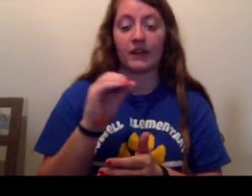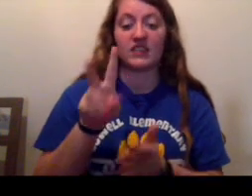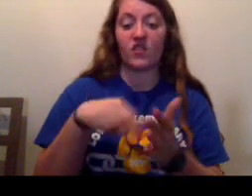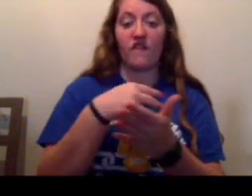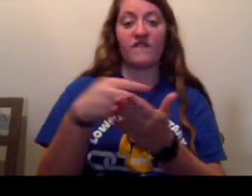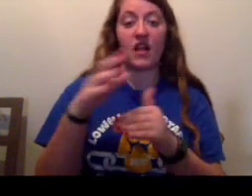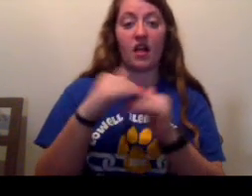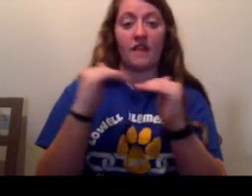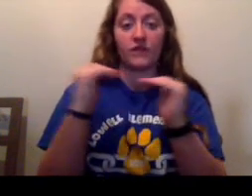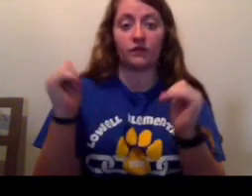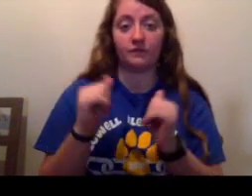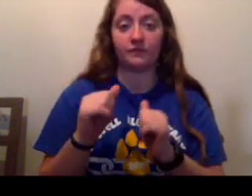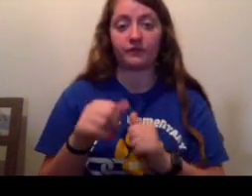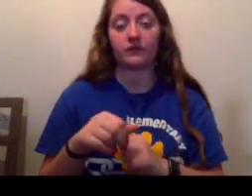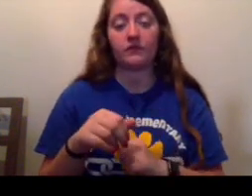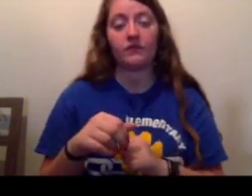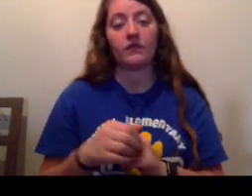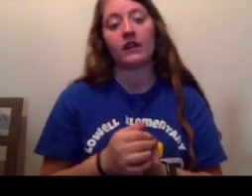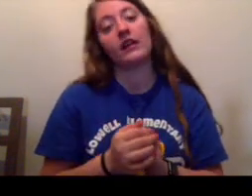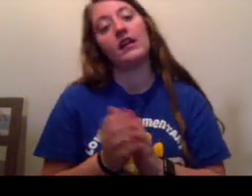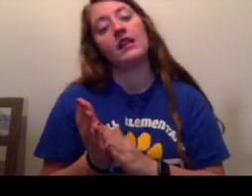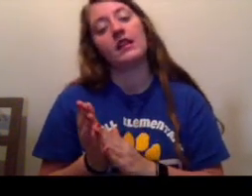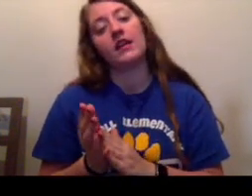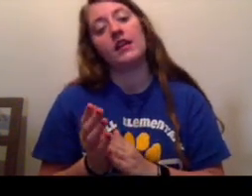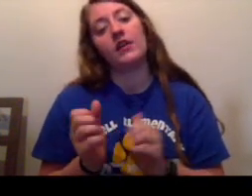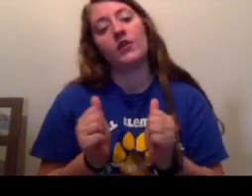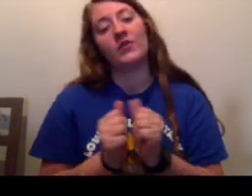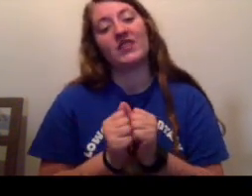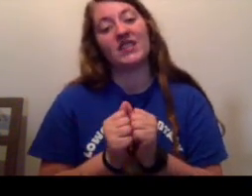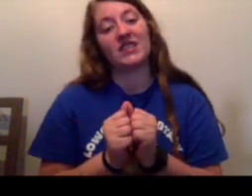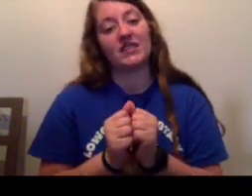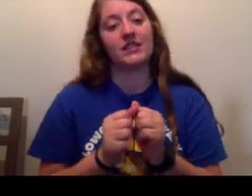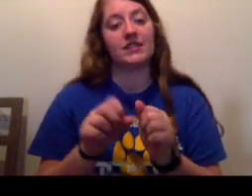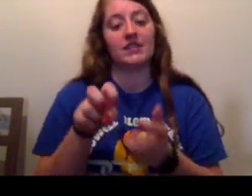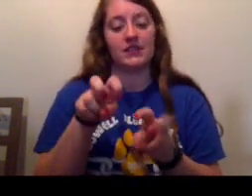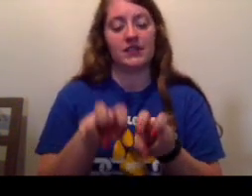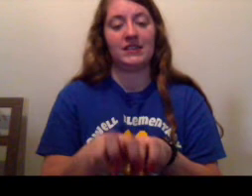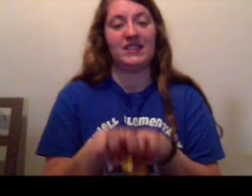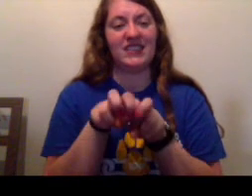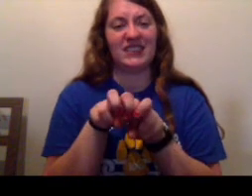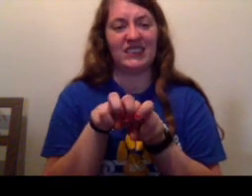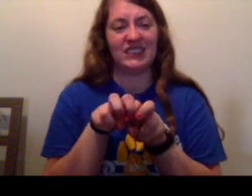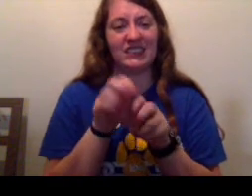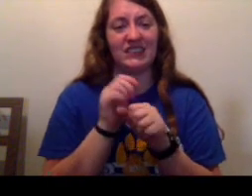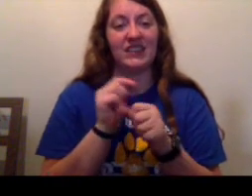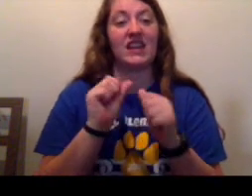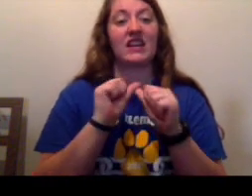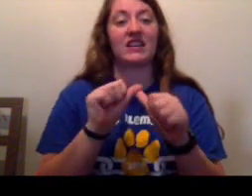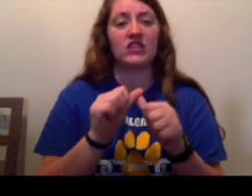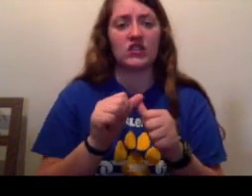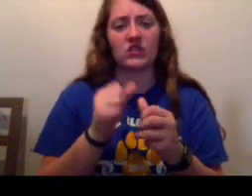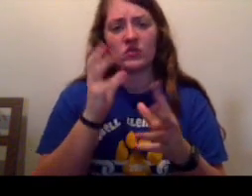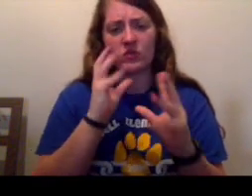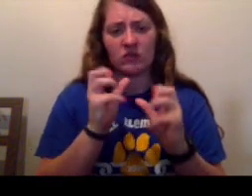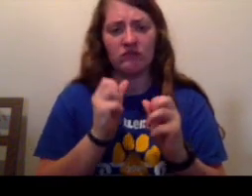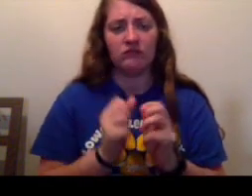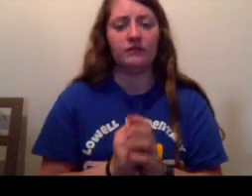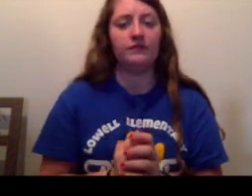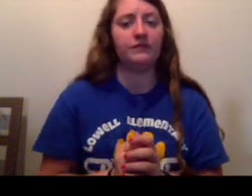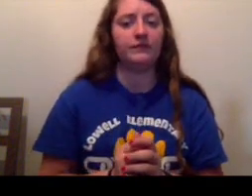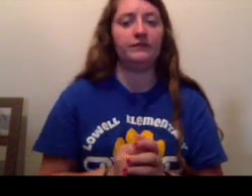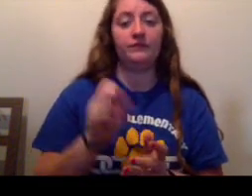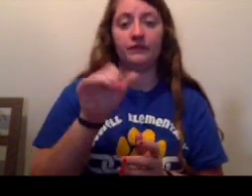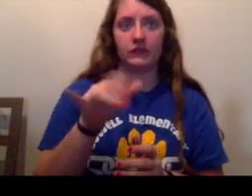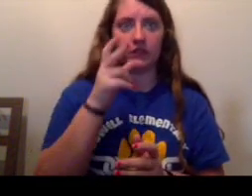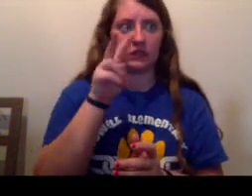ground. He lay on his side with his knees pulled up to his chest. He continued to groan. Stanley watched